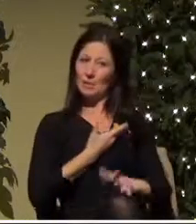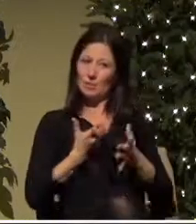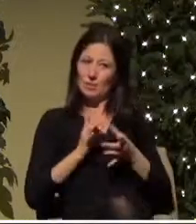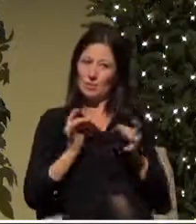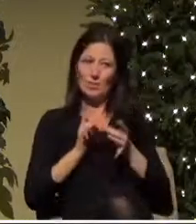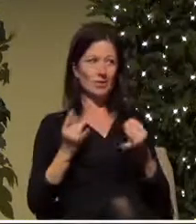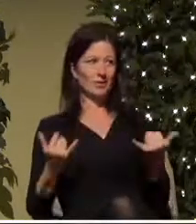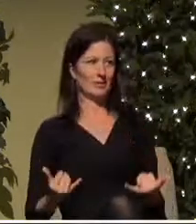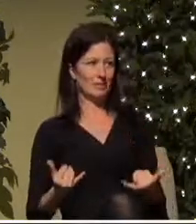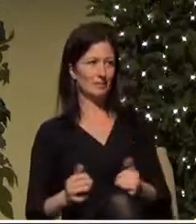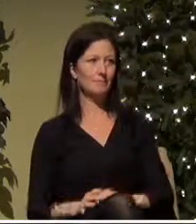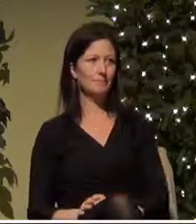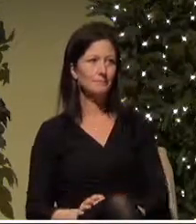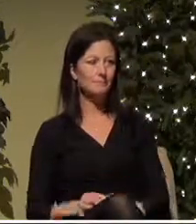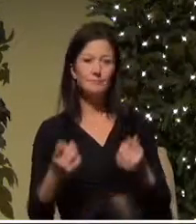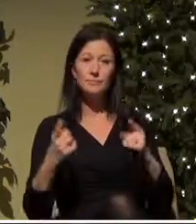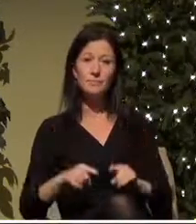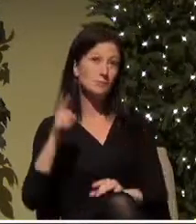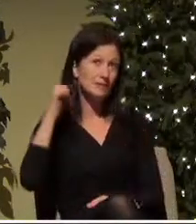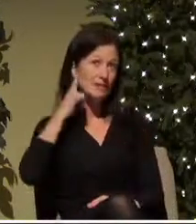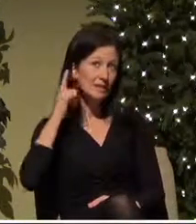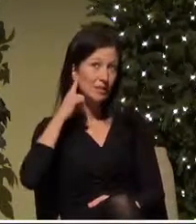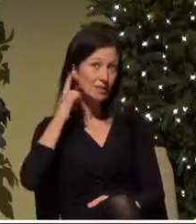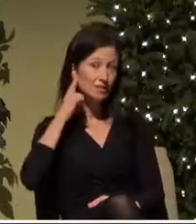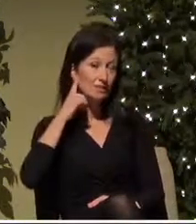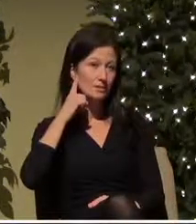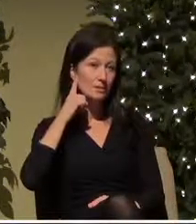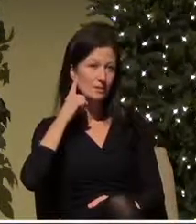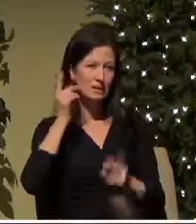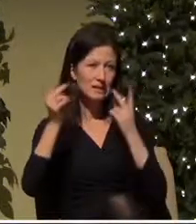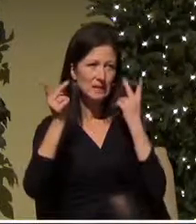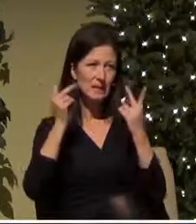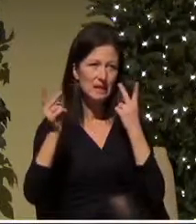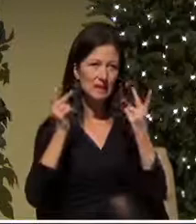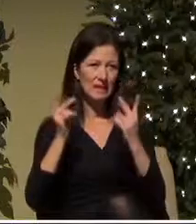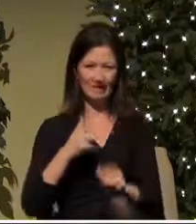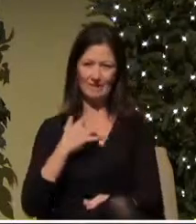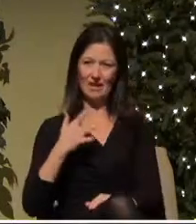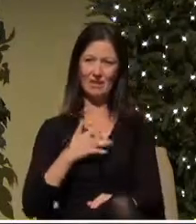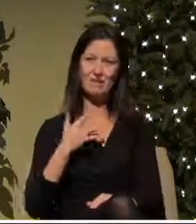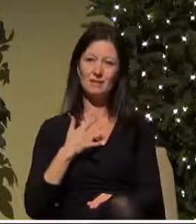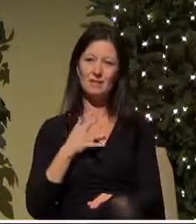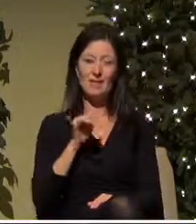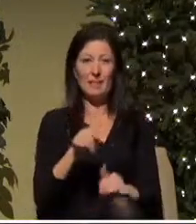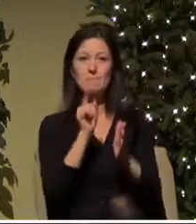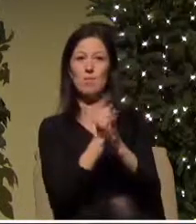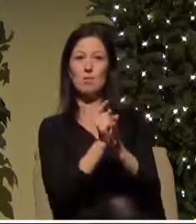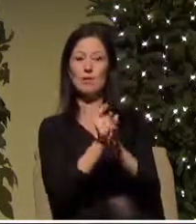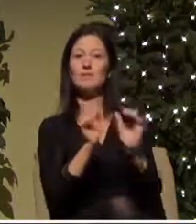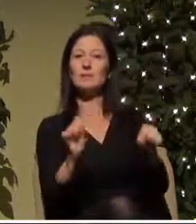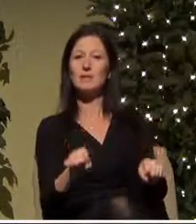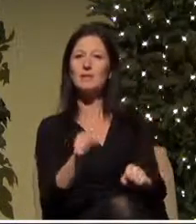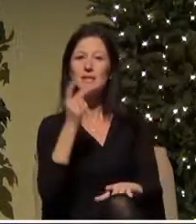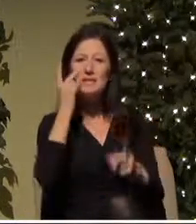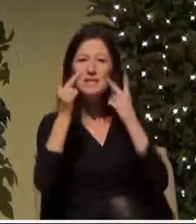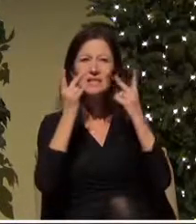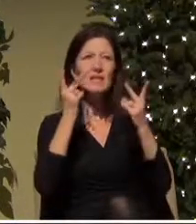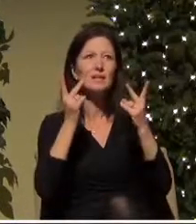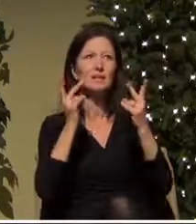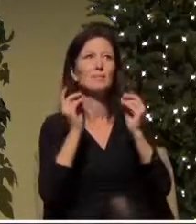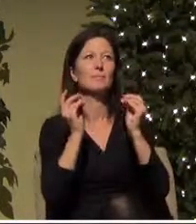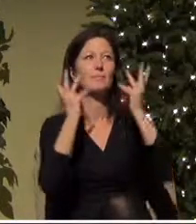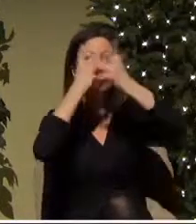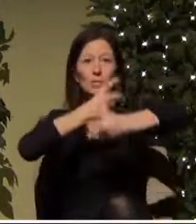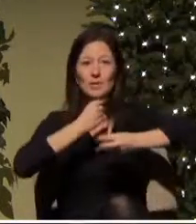and when we hear it and we feel it it is in those moments where we can see the richness and the heights and the beauty of